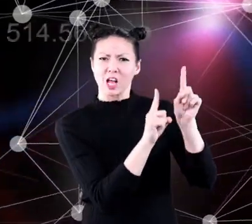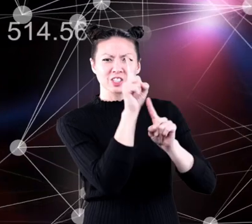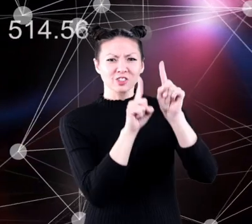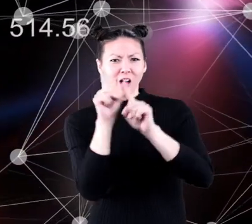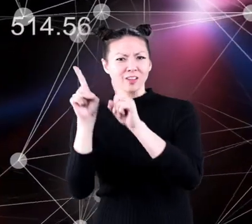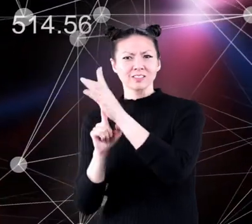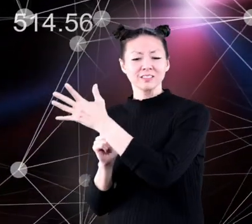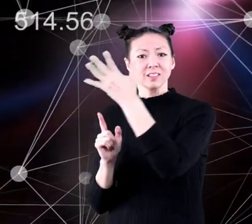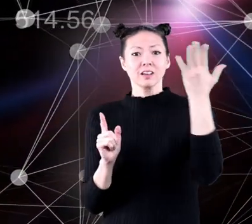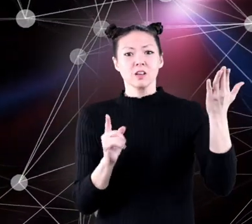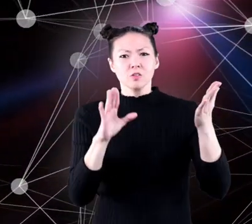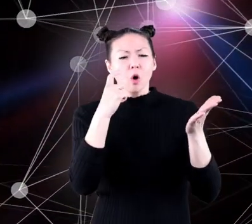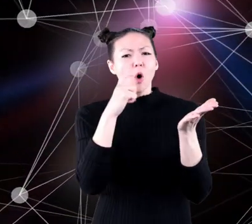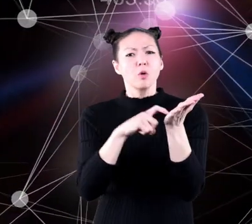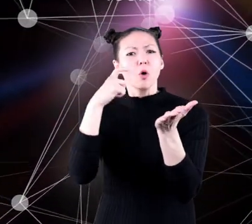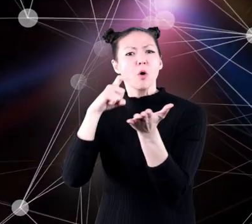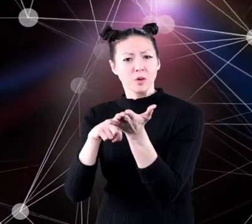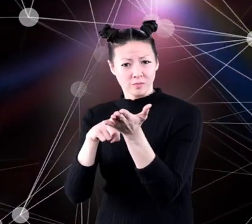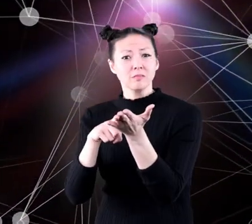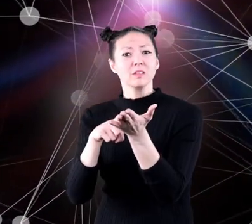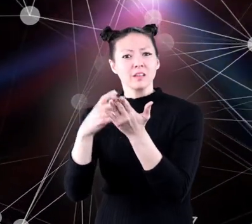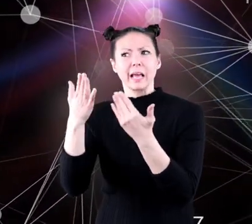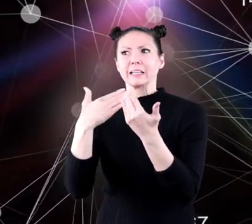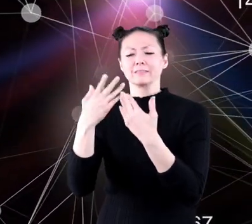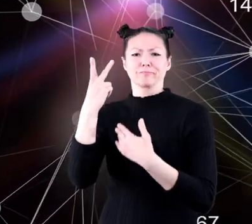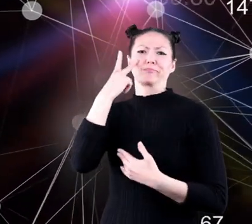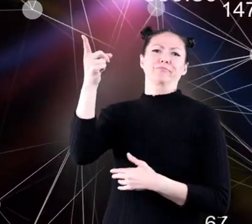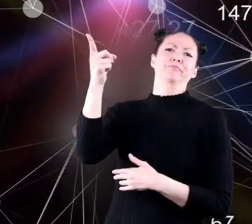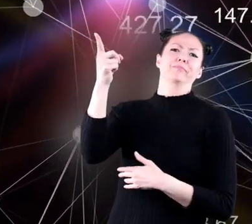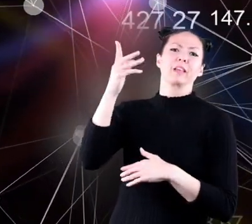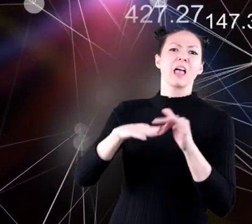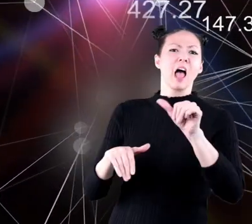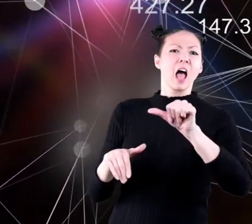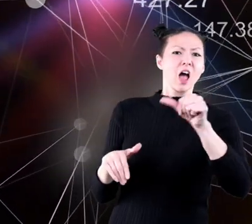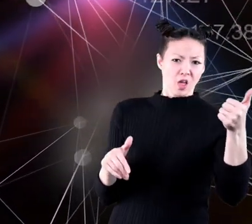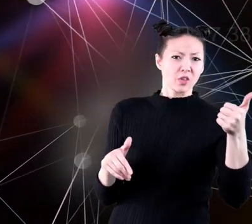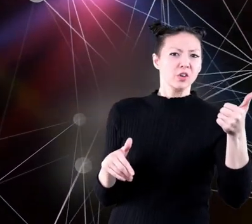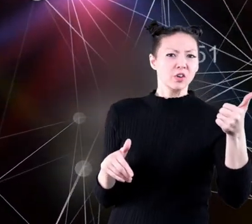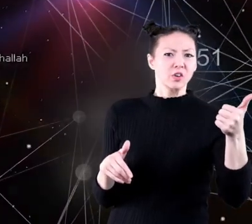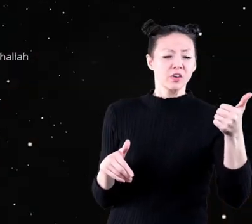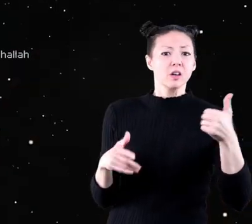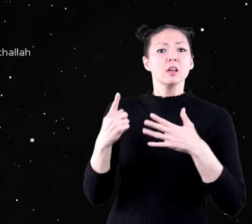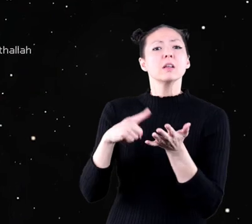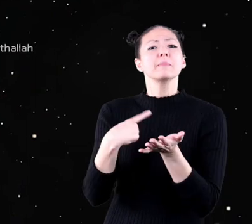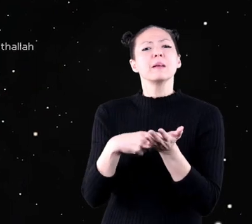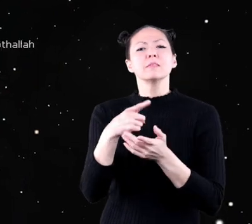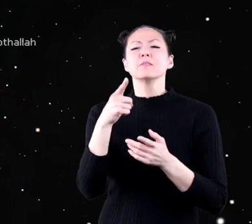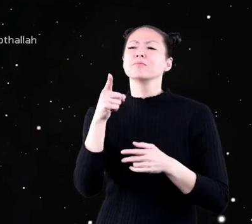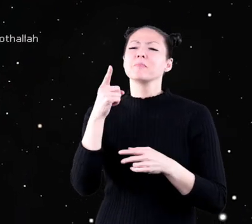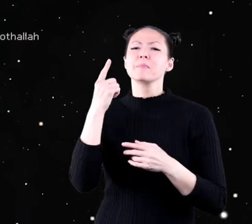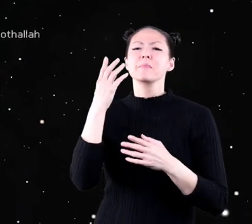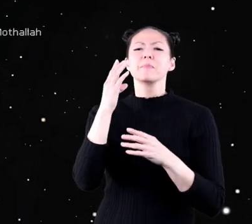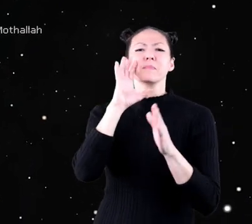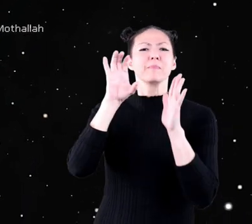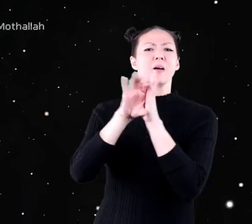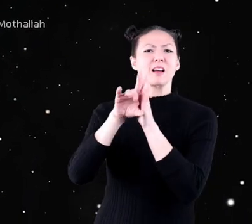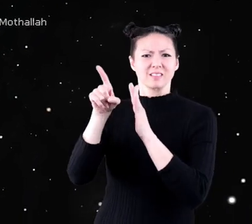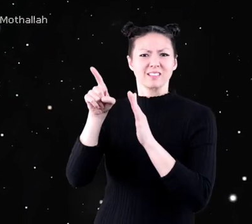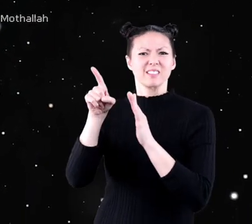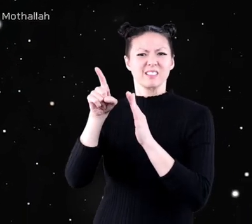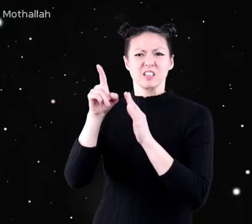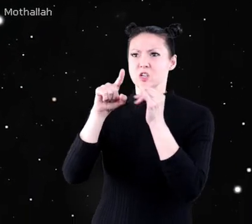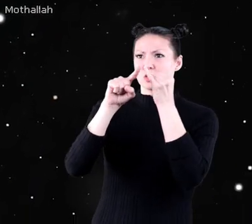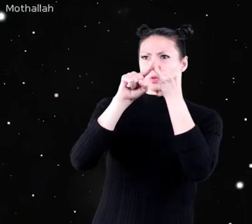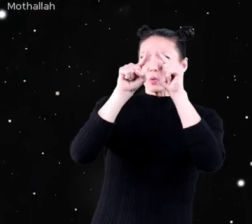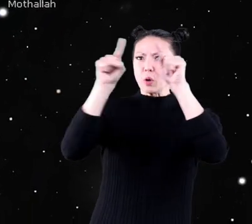constellations, you may notice that some of them are easier to see than others. Sometimes the images are just